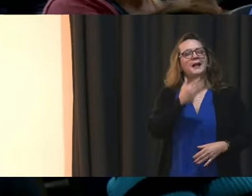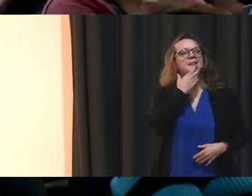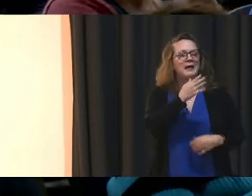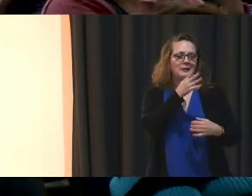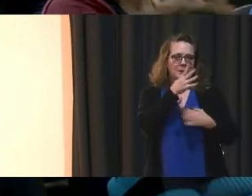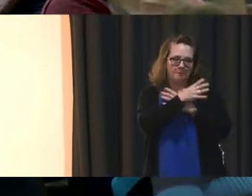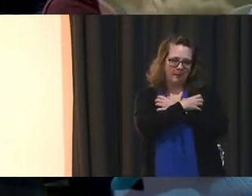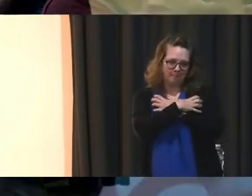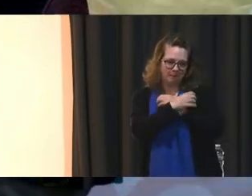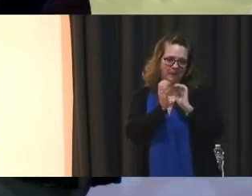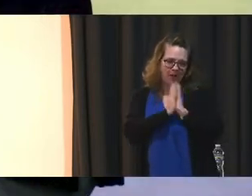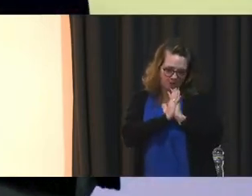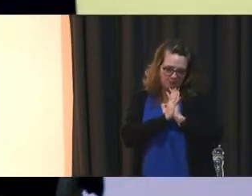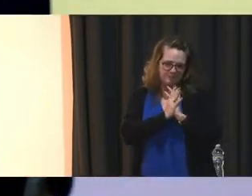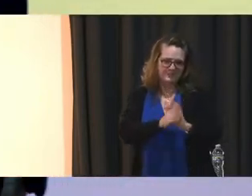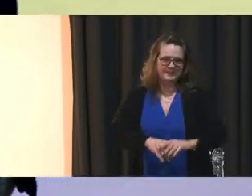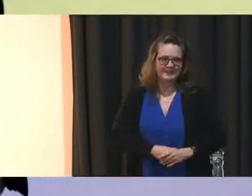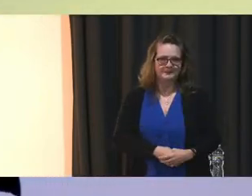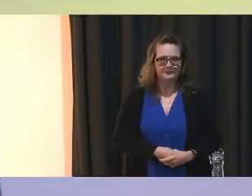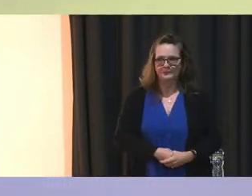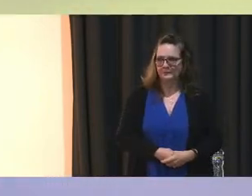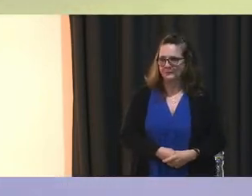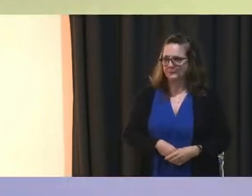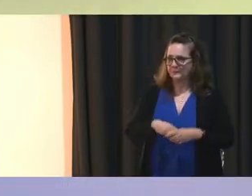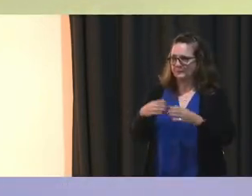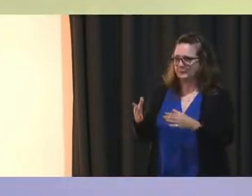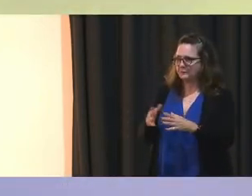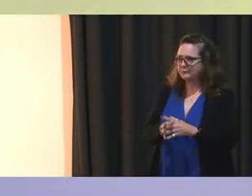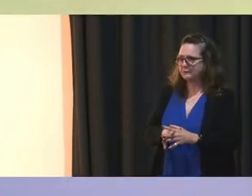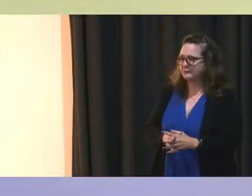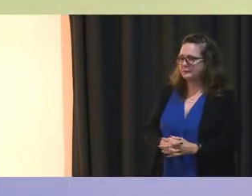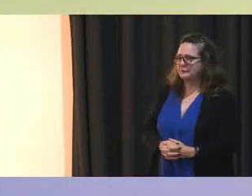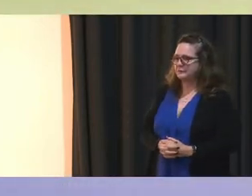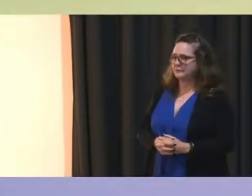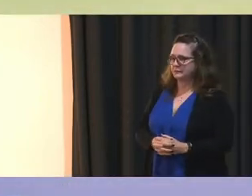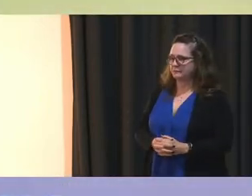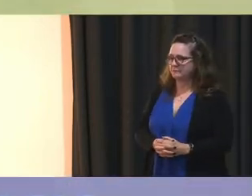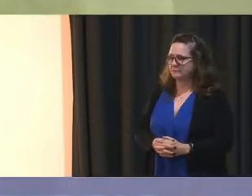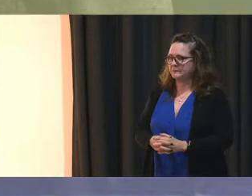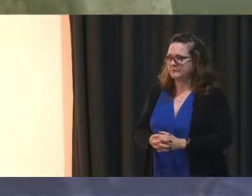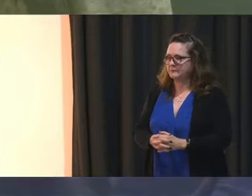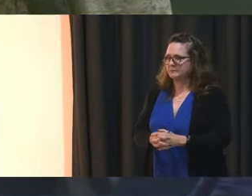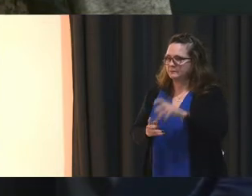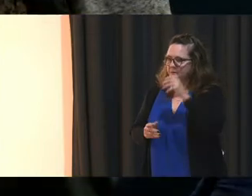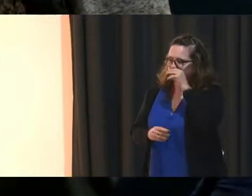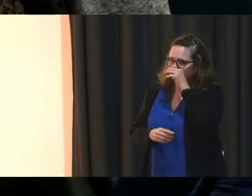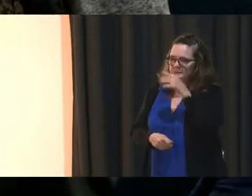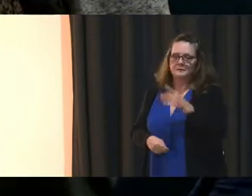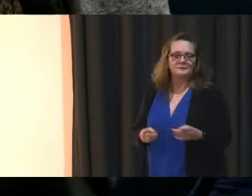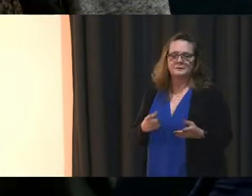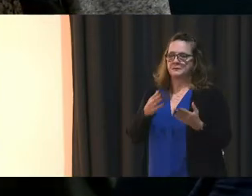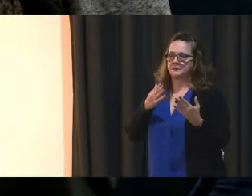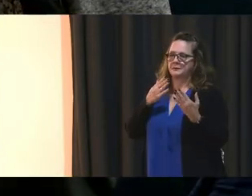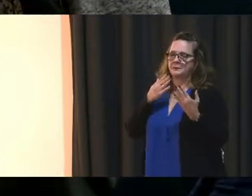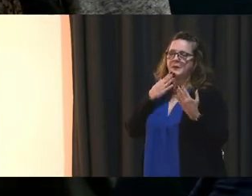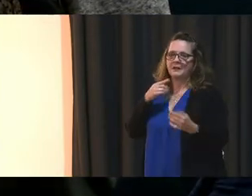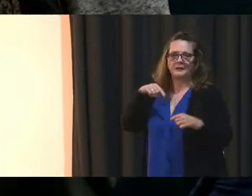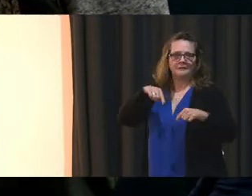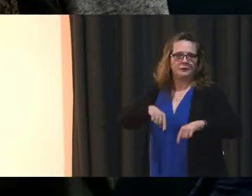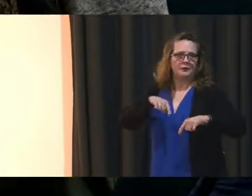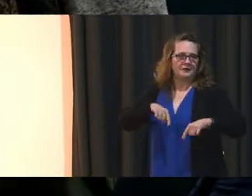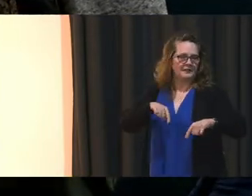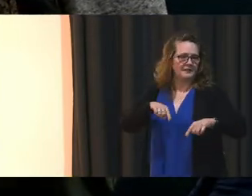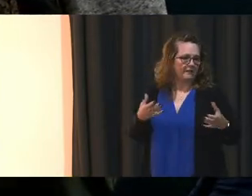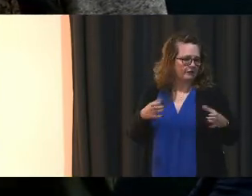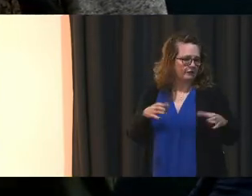We appreciate you. Yes, sir. Awesome. All right. Superintendent House, thanks for holding this. It's a chance